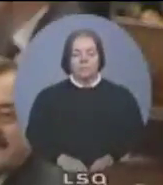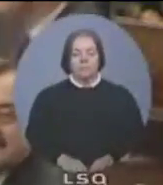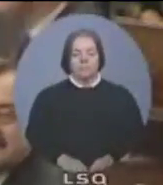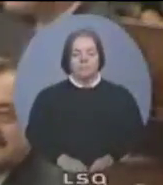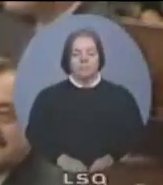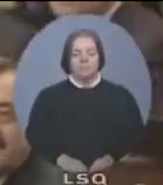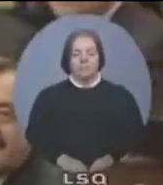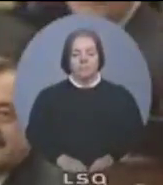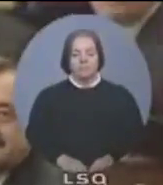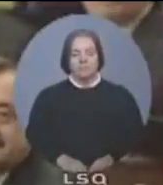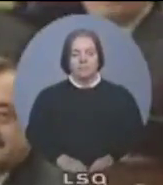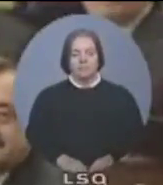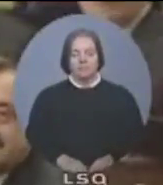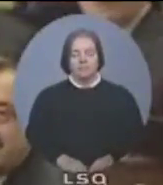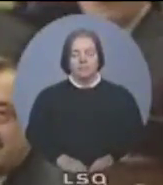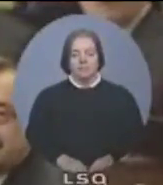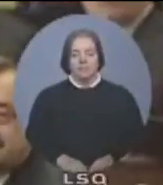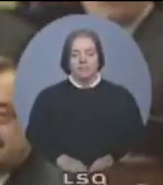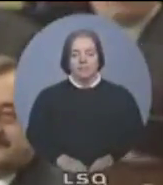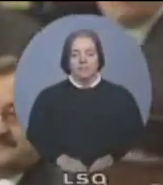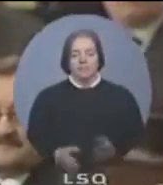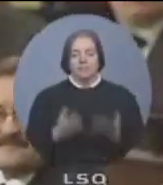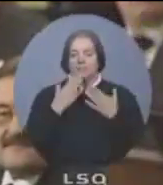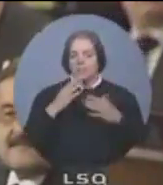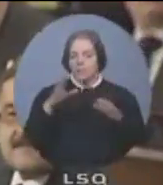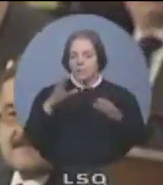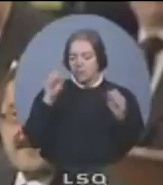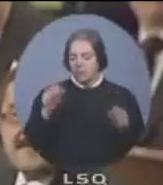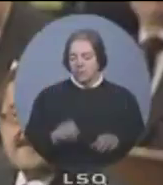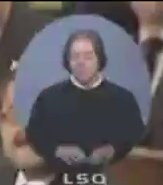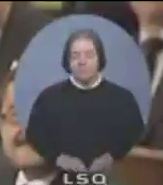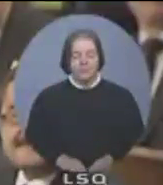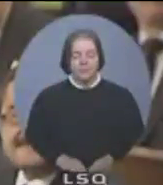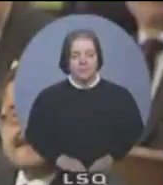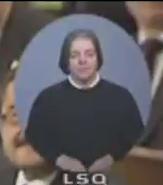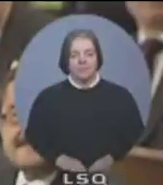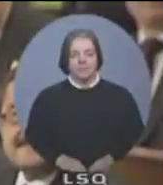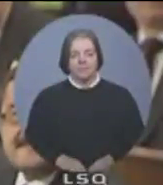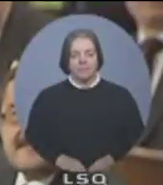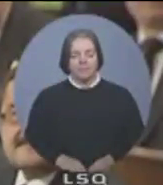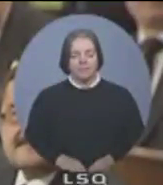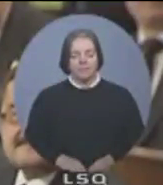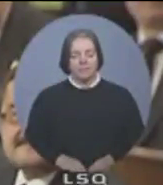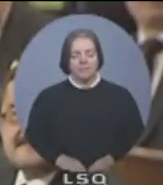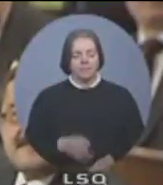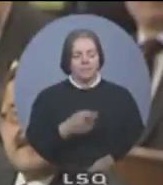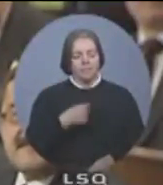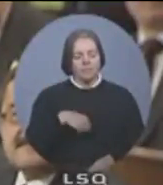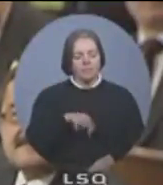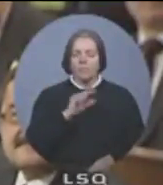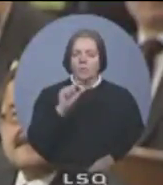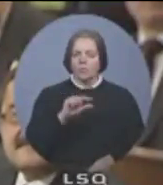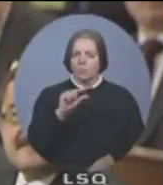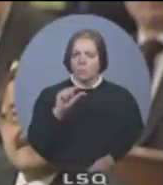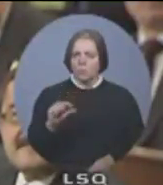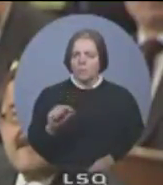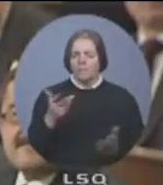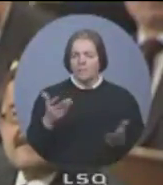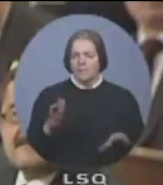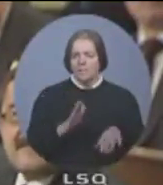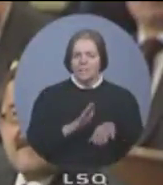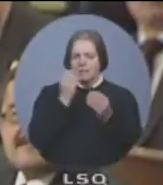Thank you, Mr. Speaker. Our government's been very clear. We have an international aid effectiveness strategy, and we're acting on it.